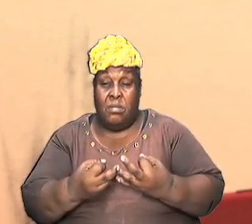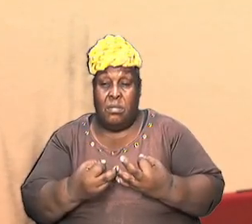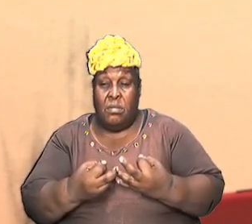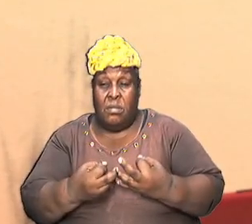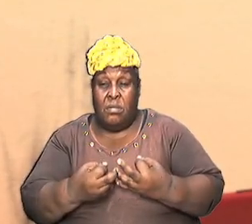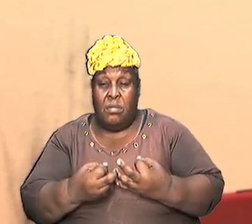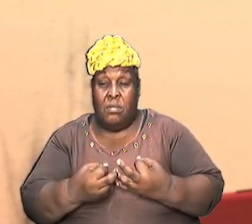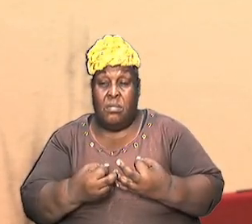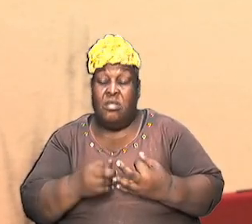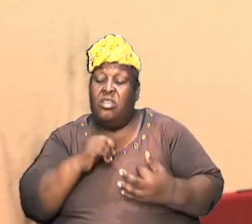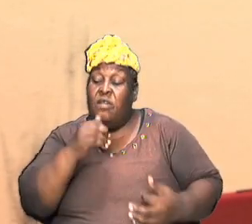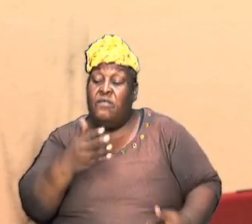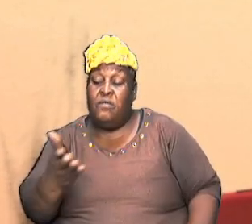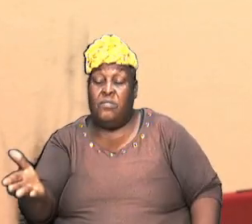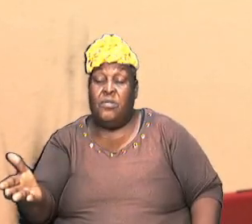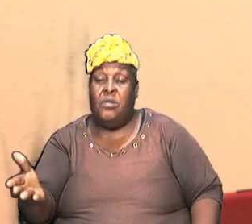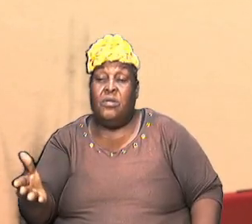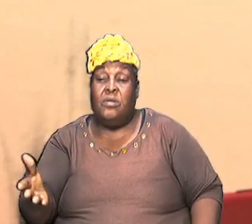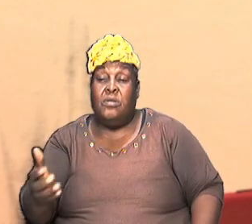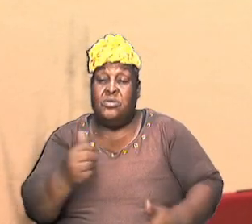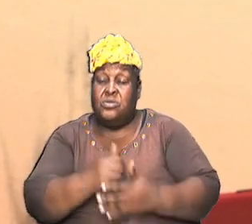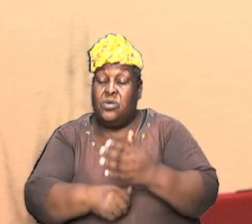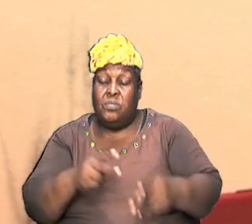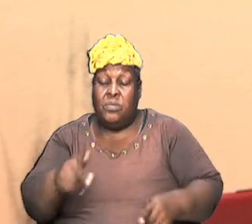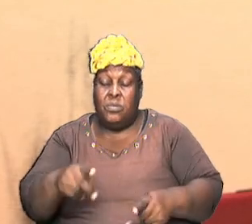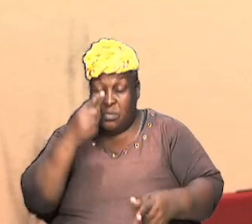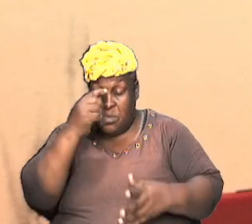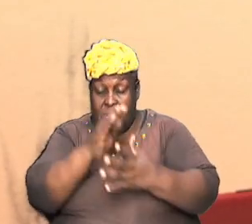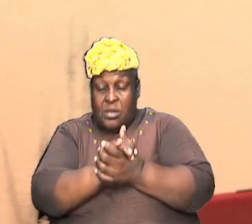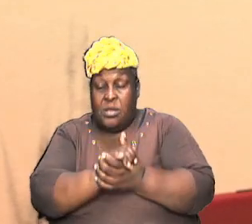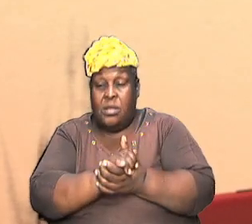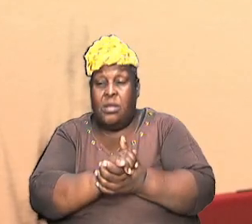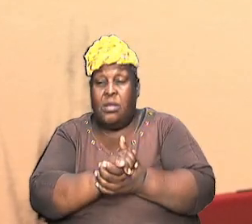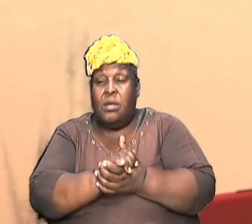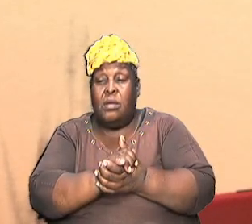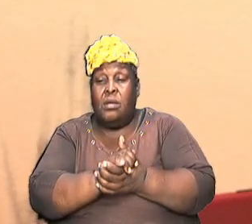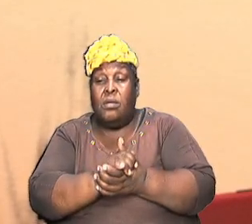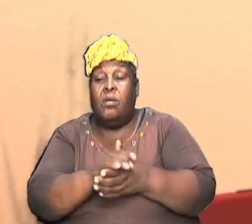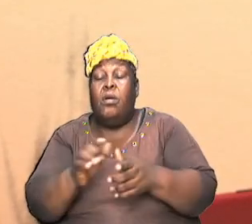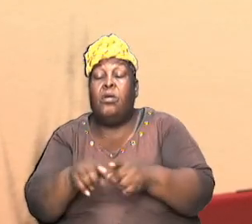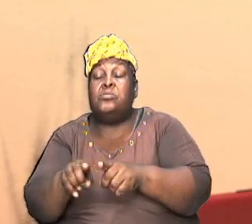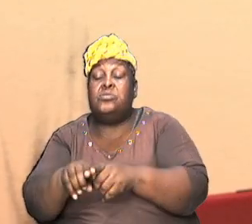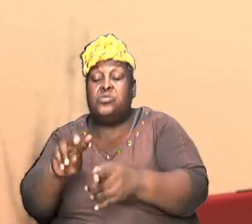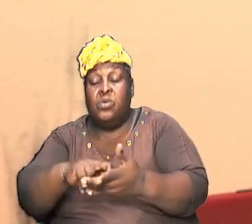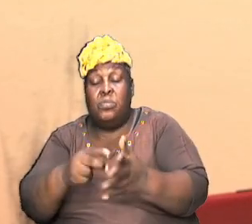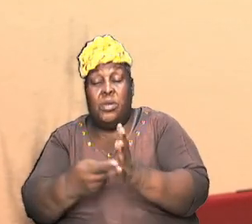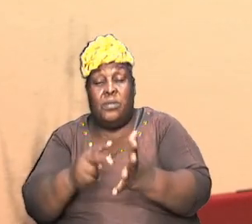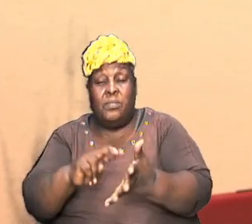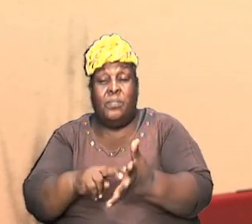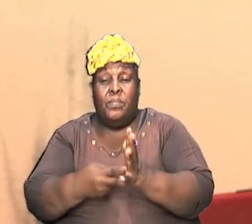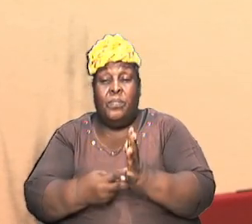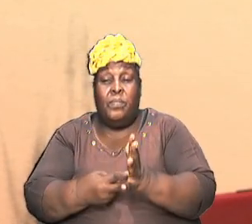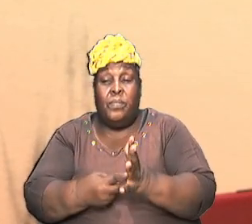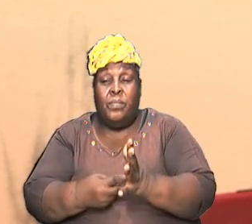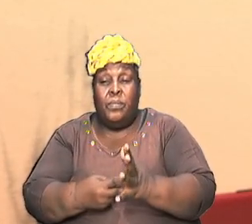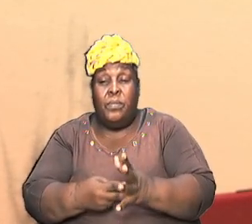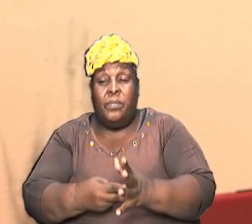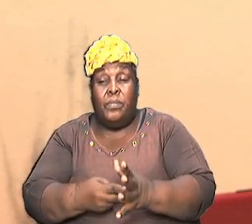because he was not from here some people believe that but brethren it can also mean that